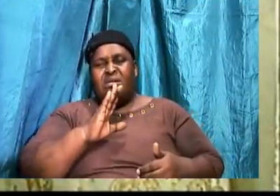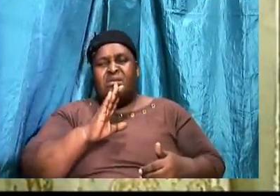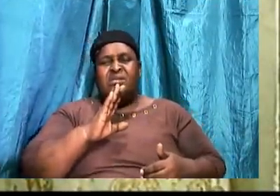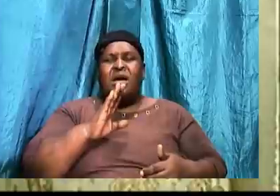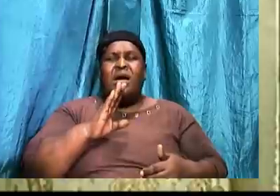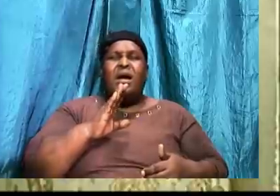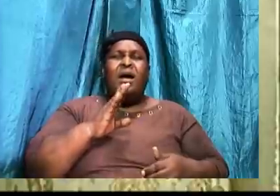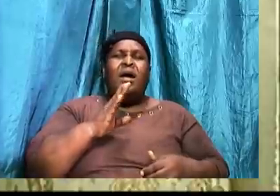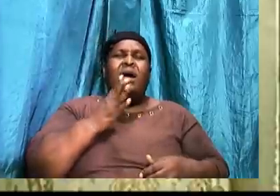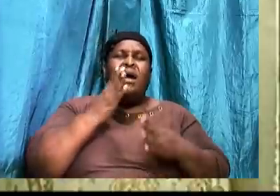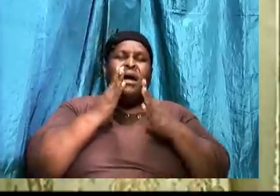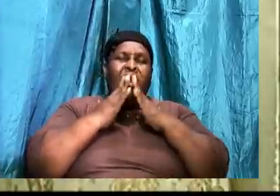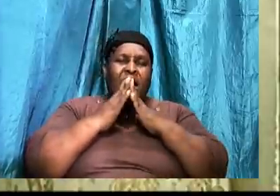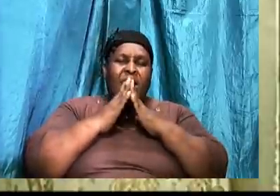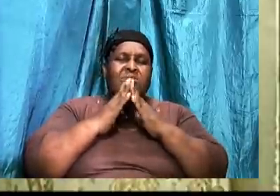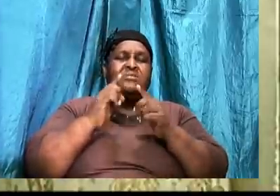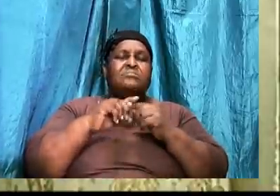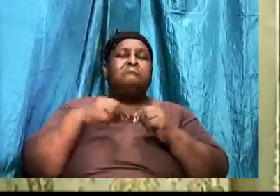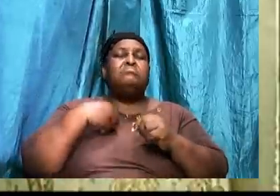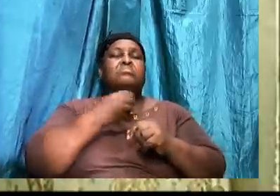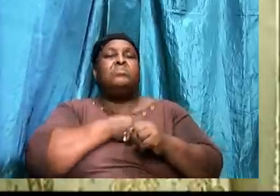Where we appeal. To our consciences.